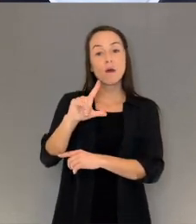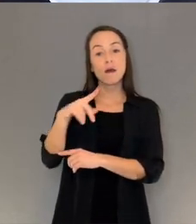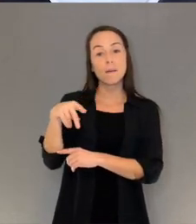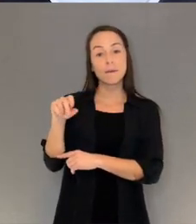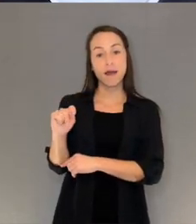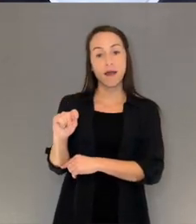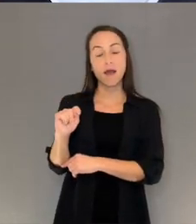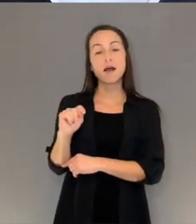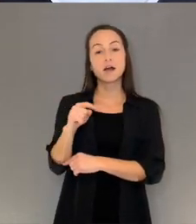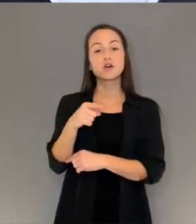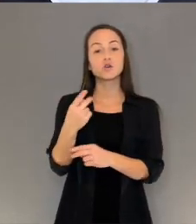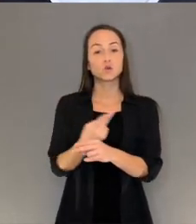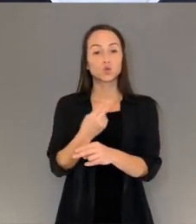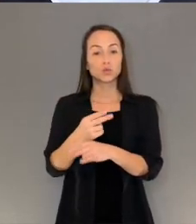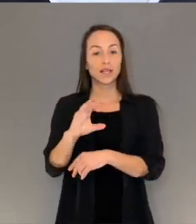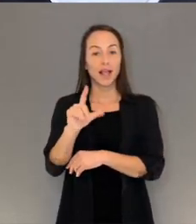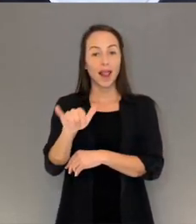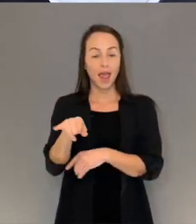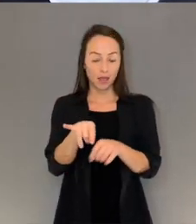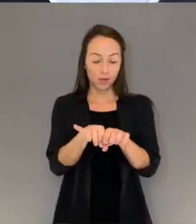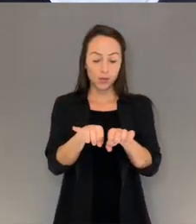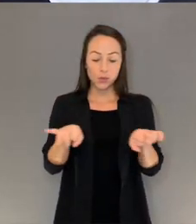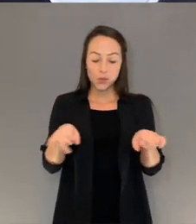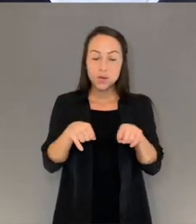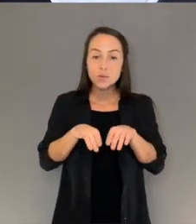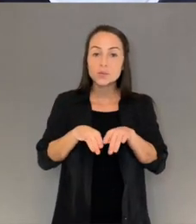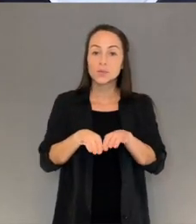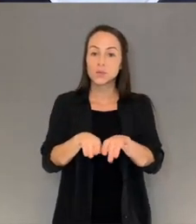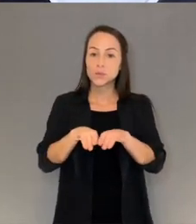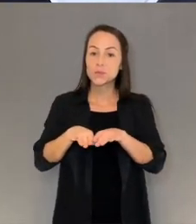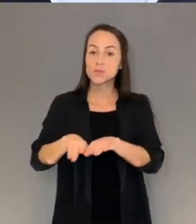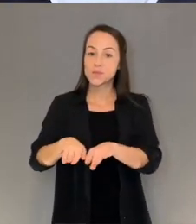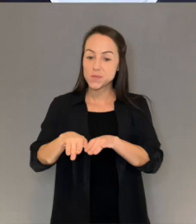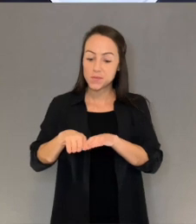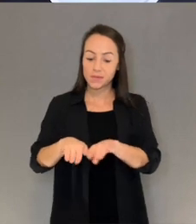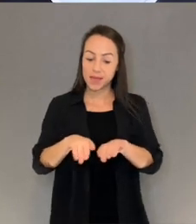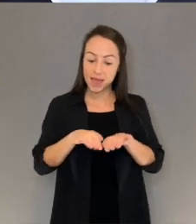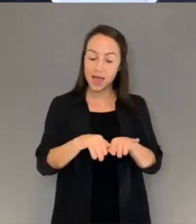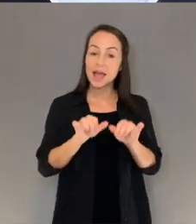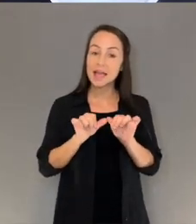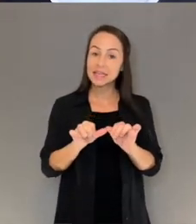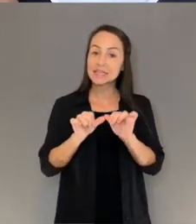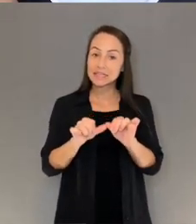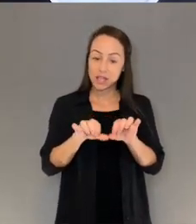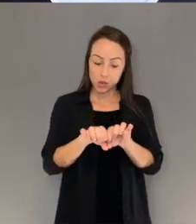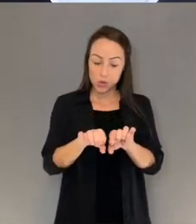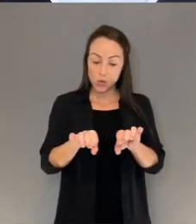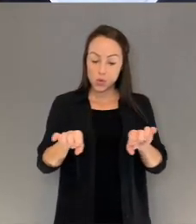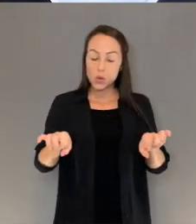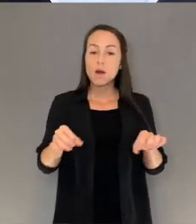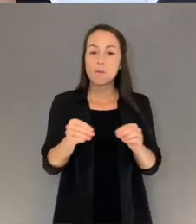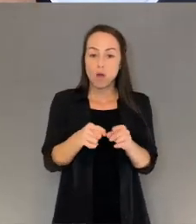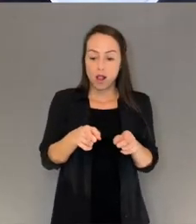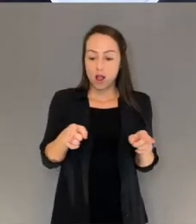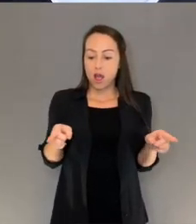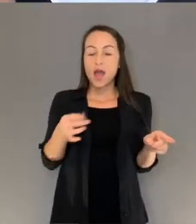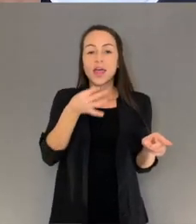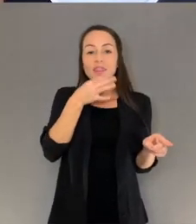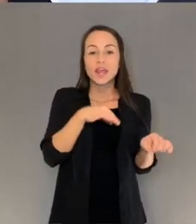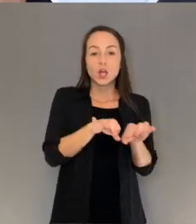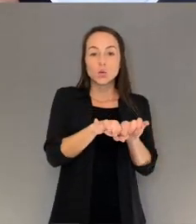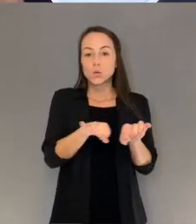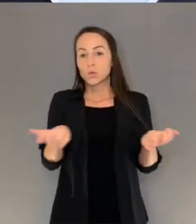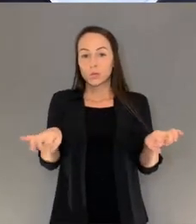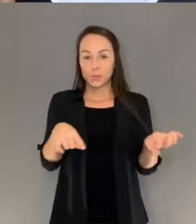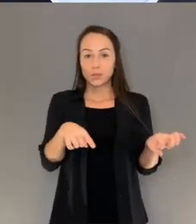clay and rolling it into a cylinder Continue rolling out the cylinder of clay so that it becomes longer and thinner This